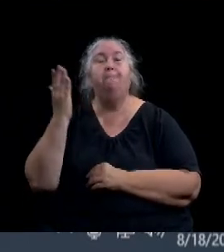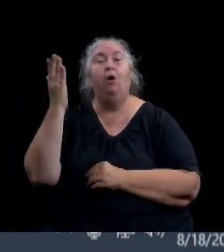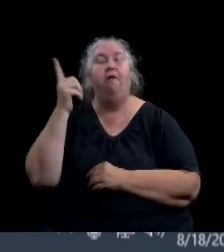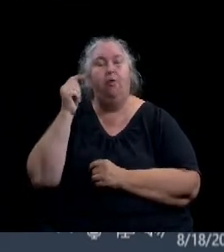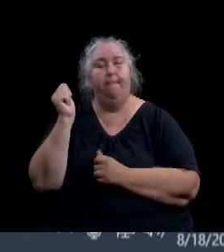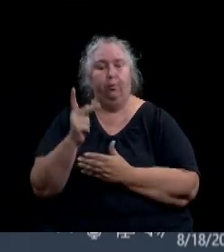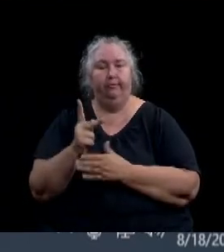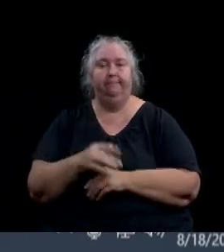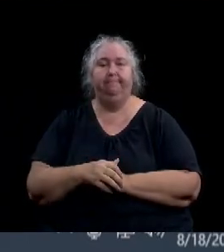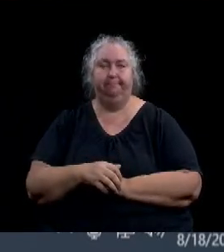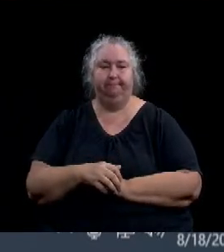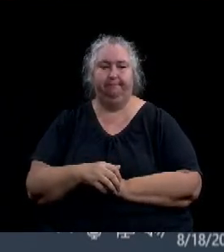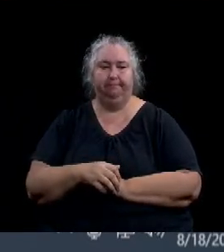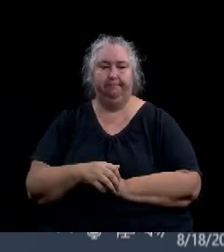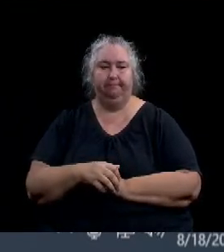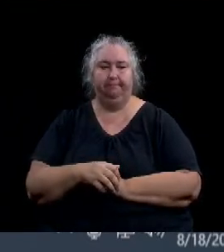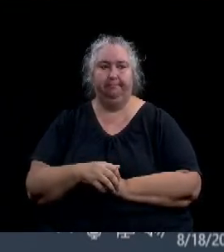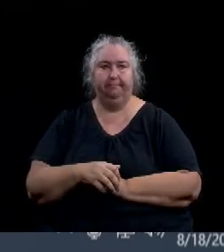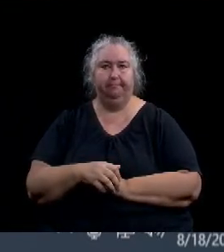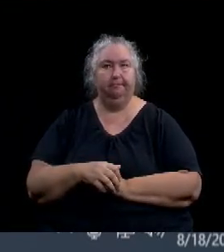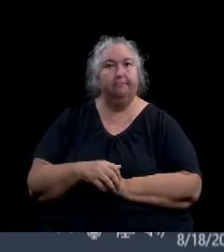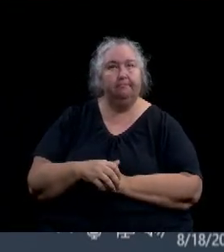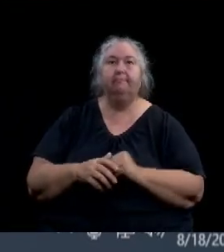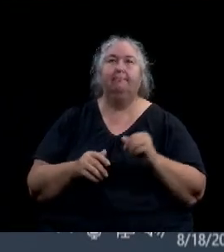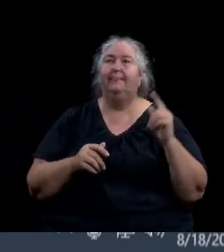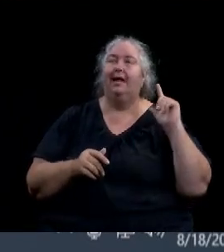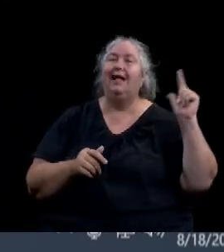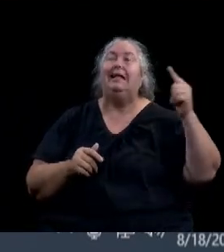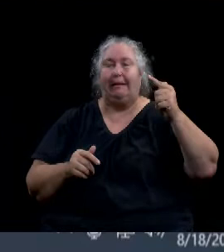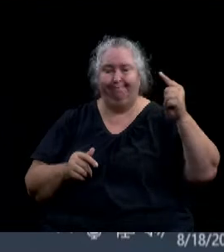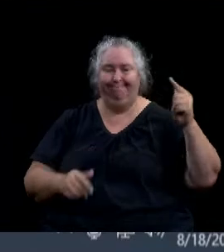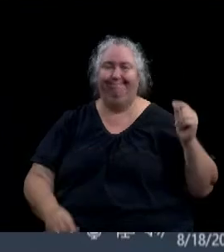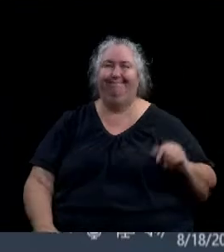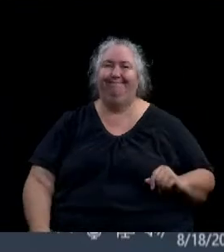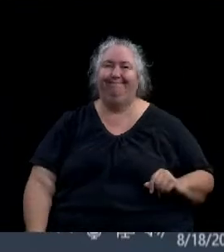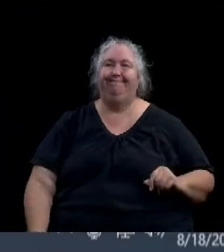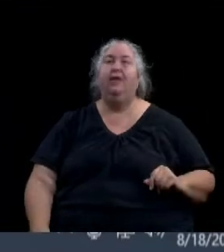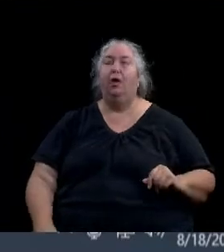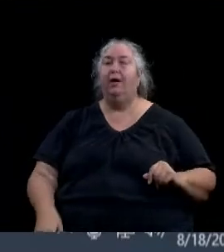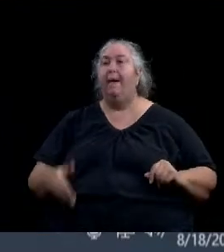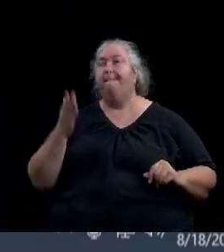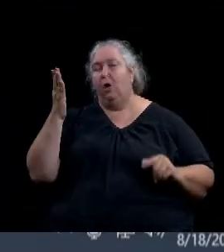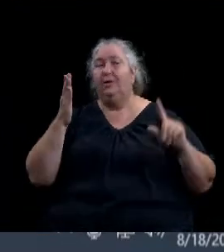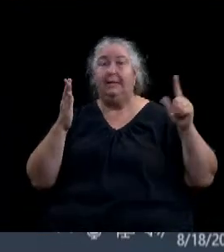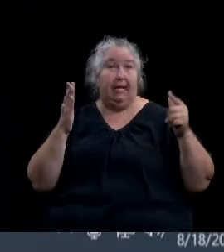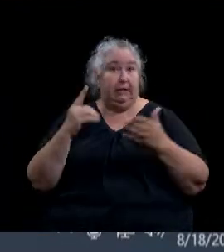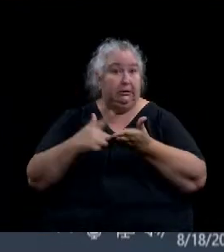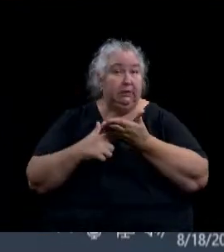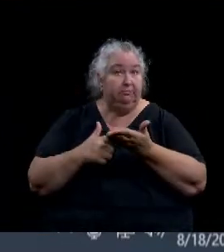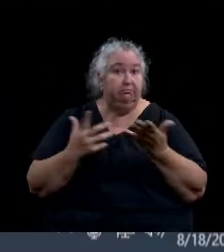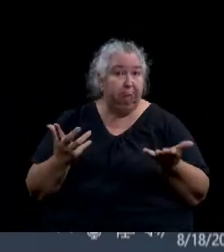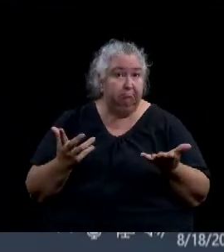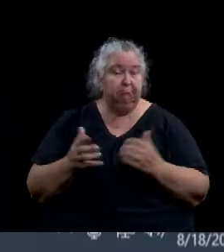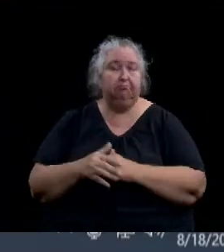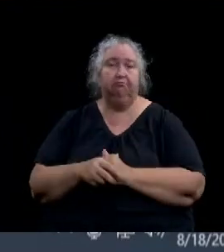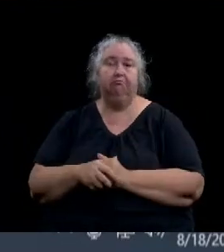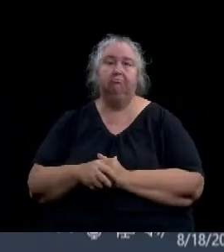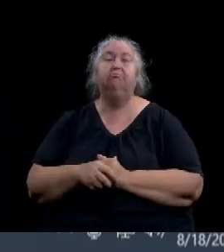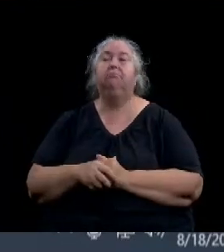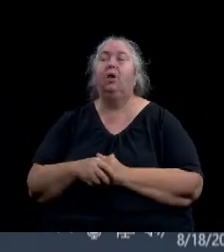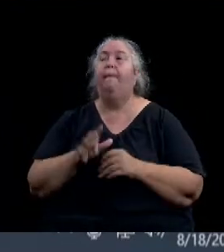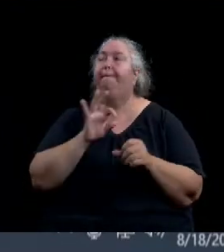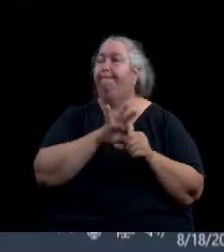Second. We have a motion and a second. Any discussion? Please call the council. Homes? Aye.